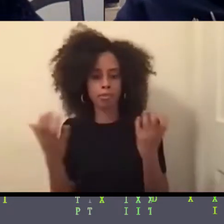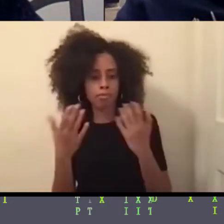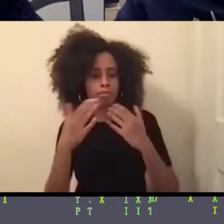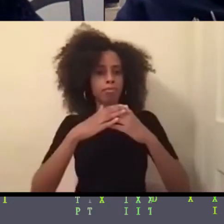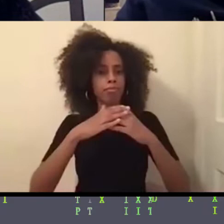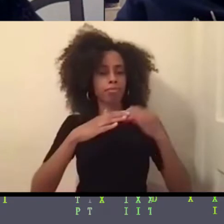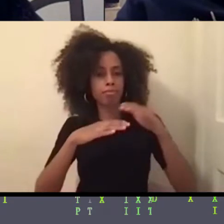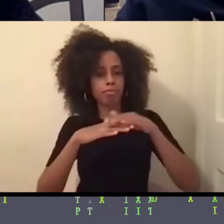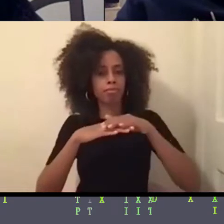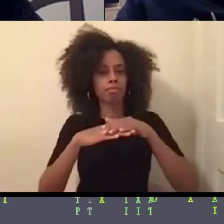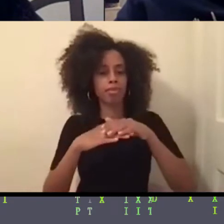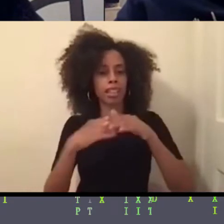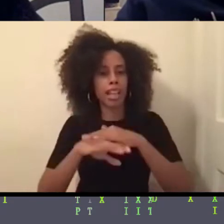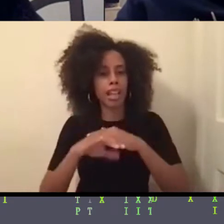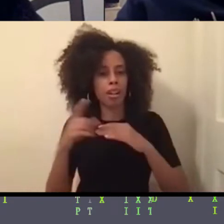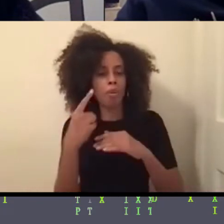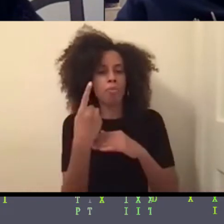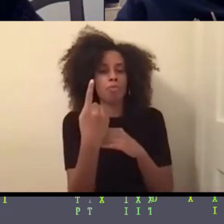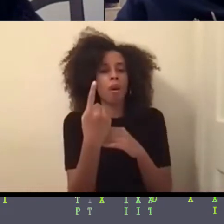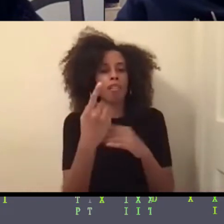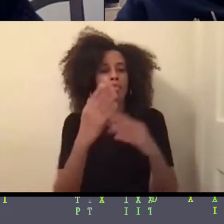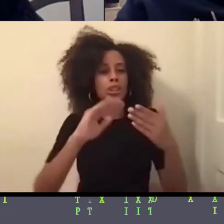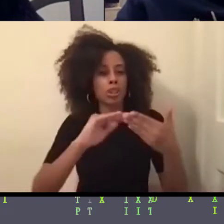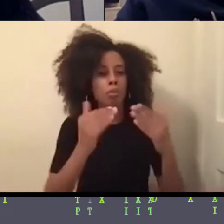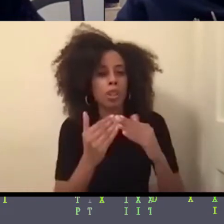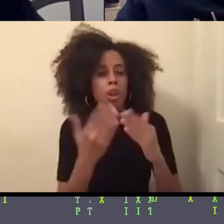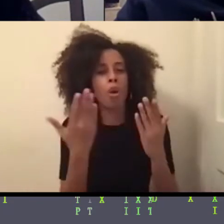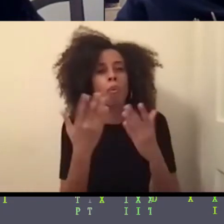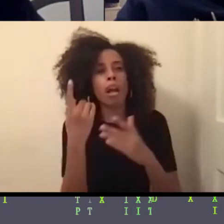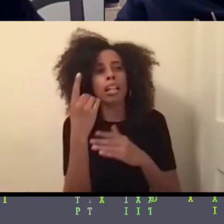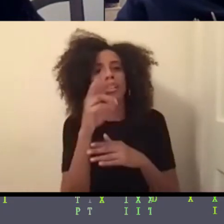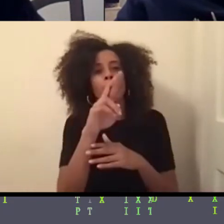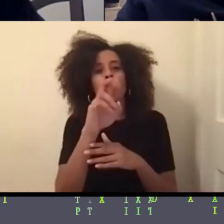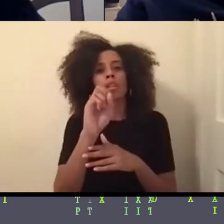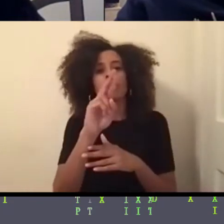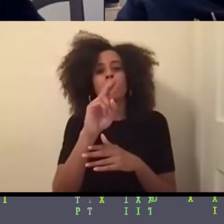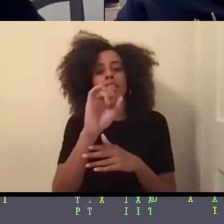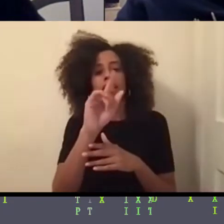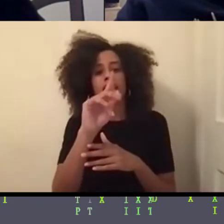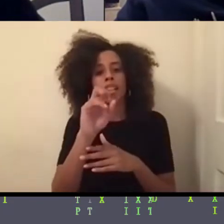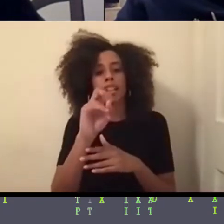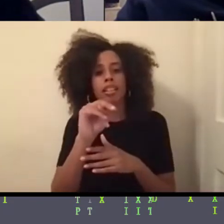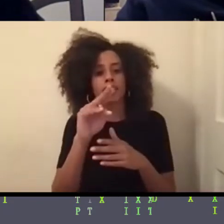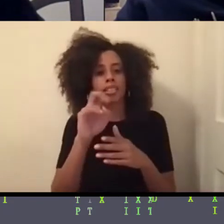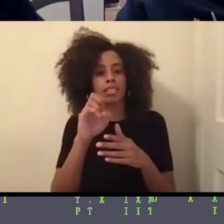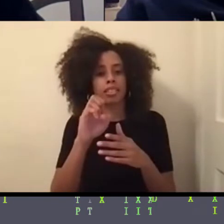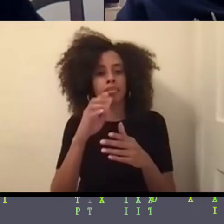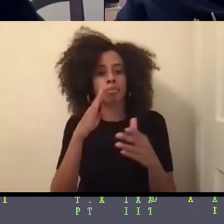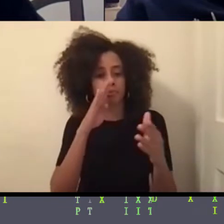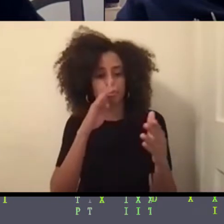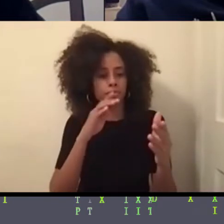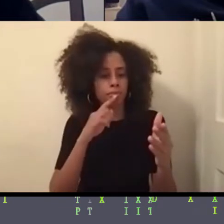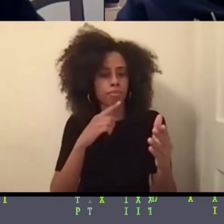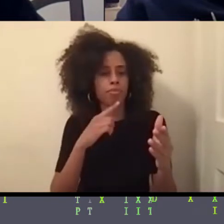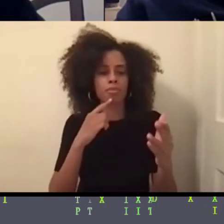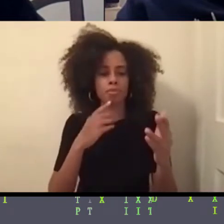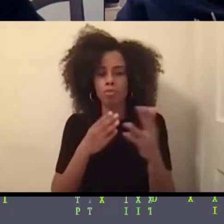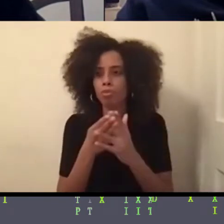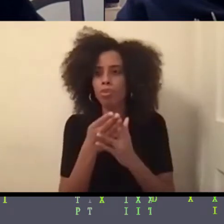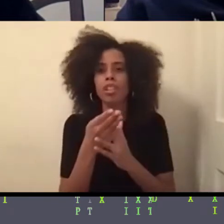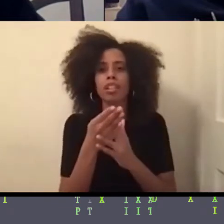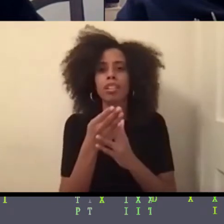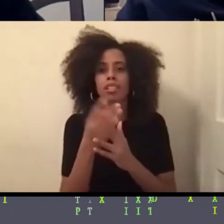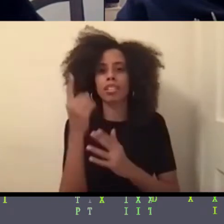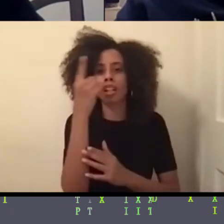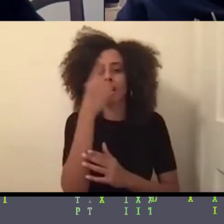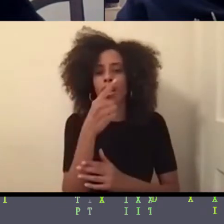has building resilience and community looked like for you? That's a really big question. And it could be maybe.